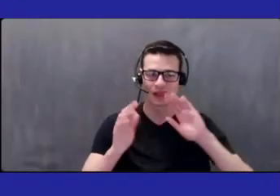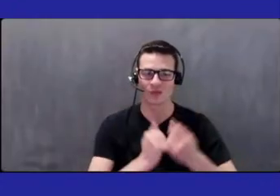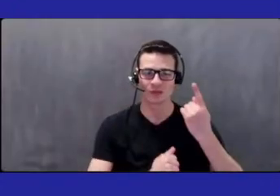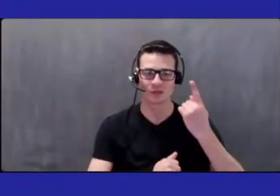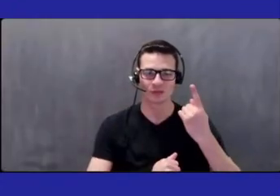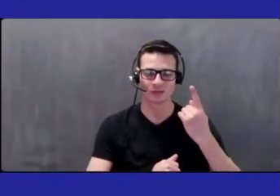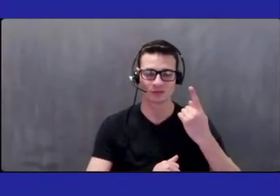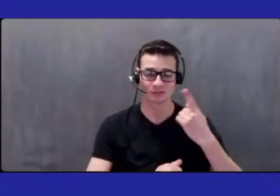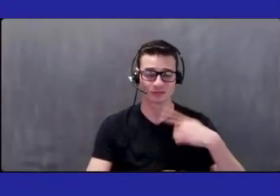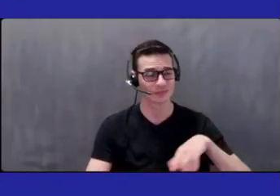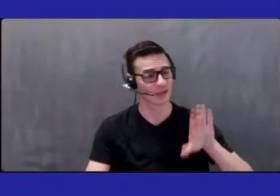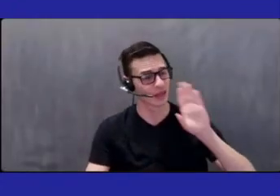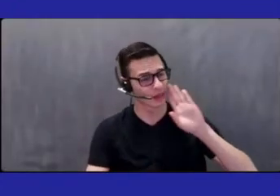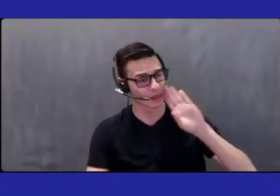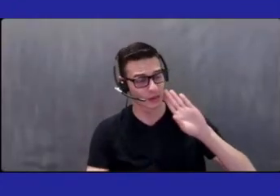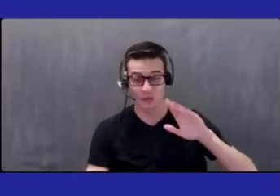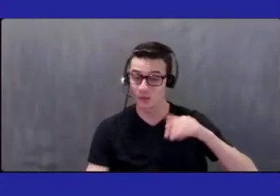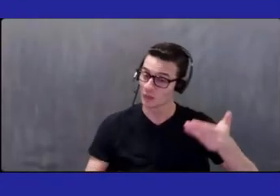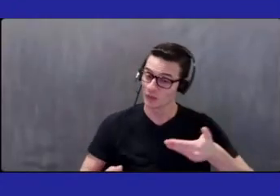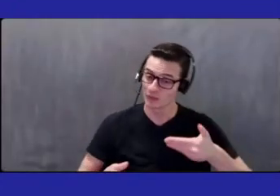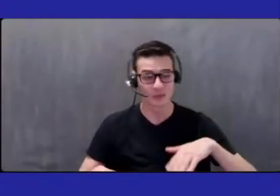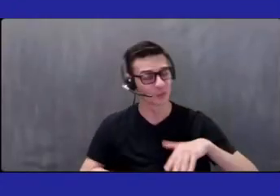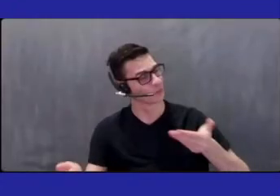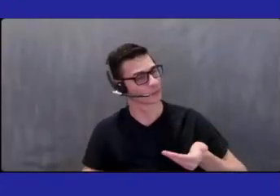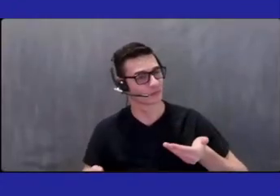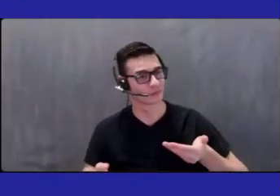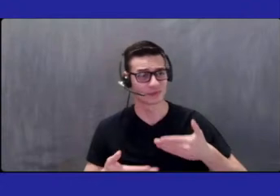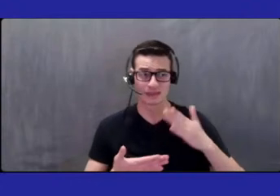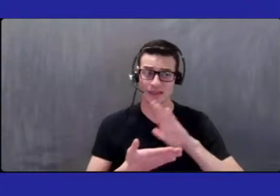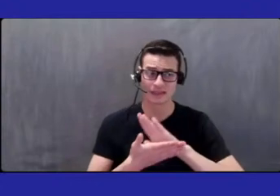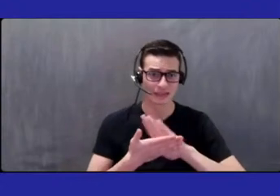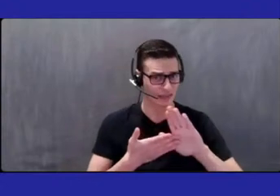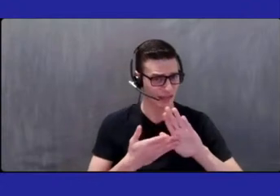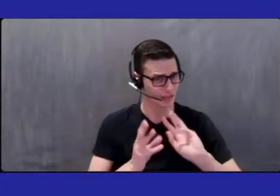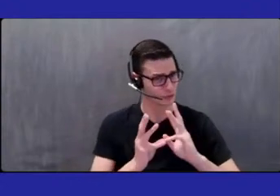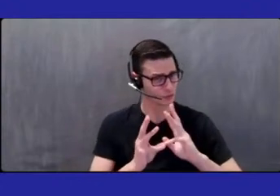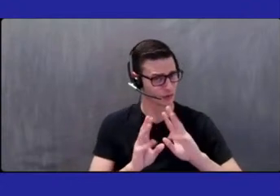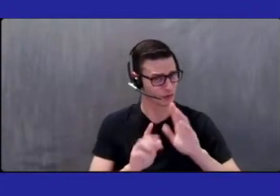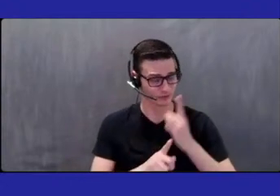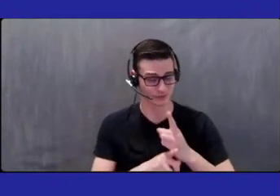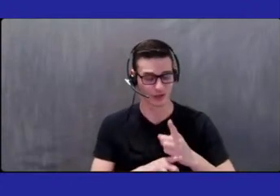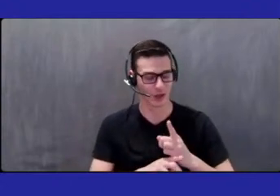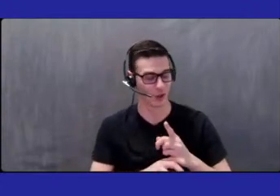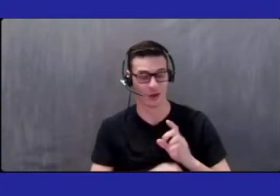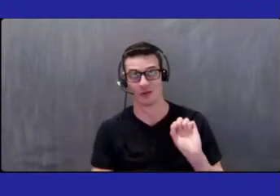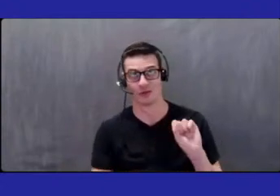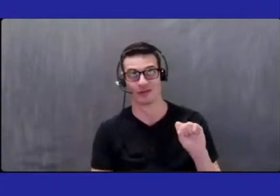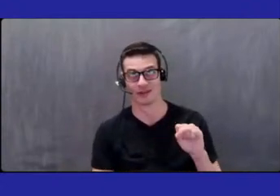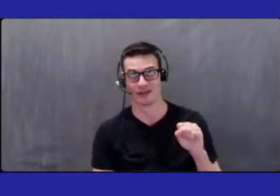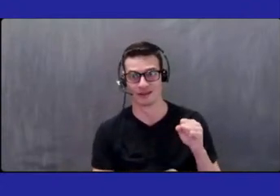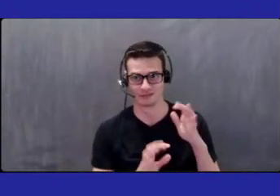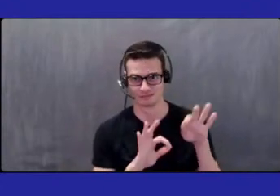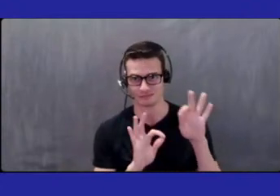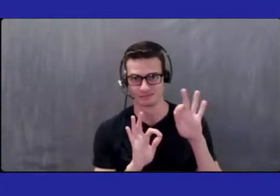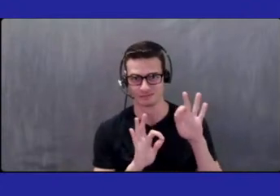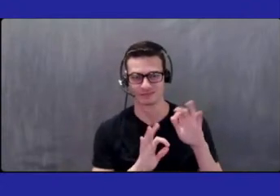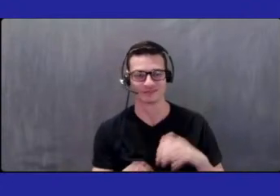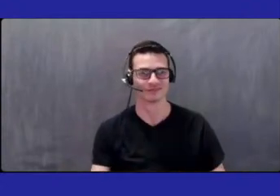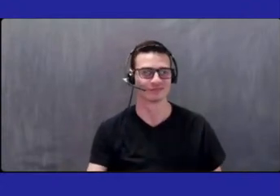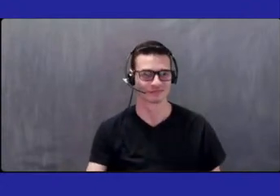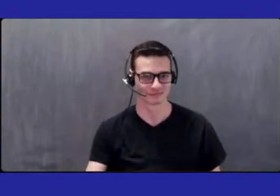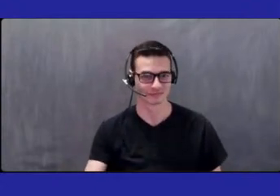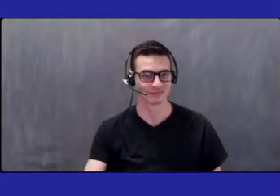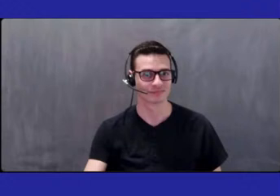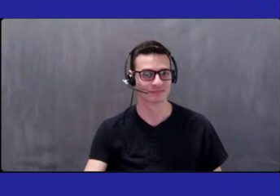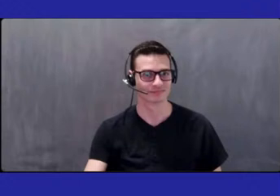Greetings. Greetings for this nice weather outside. Oh yeah. So I hereby call this meeting to